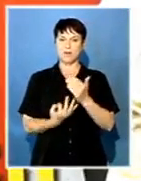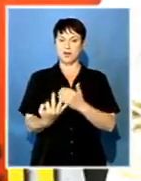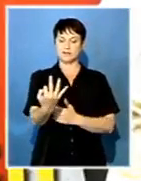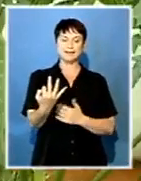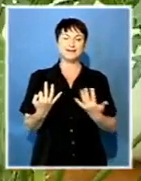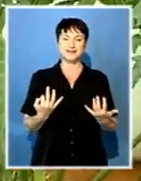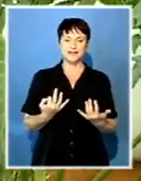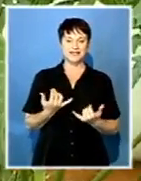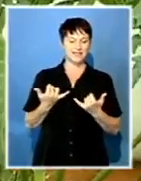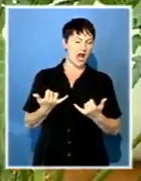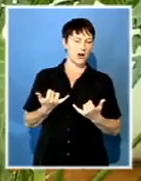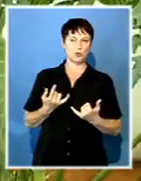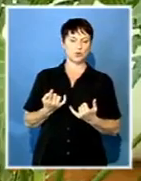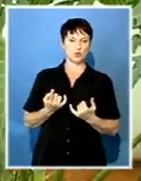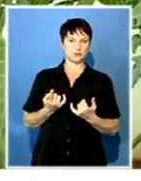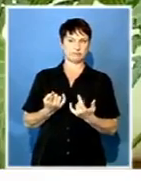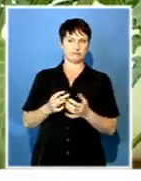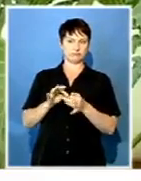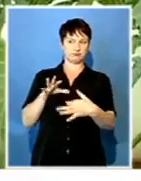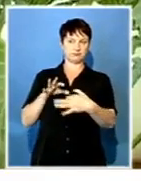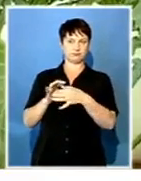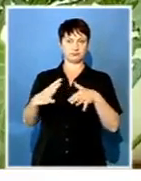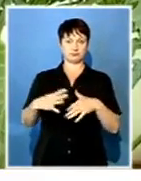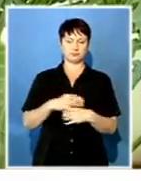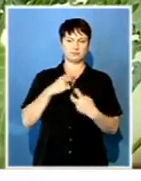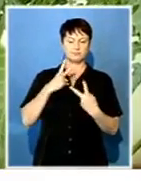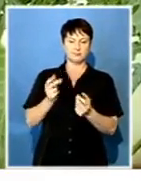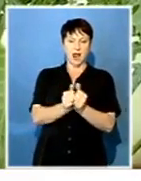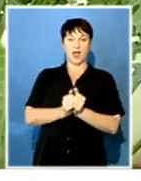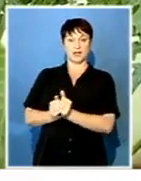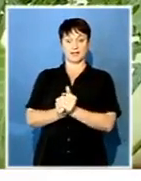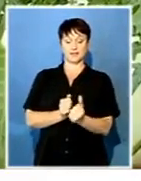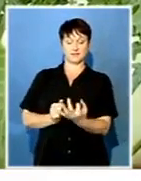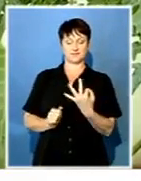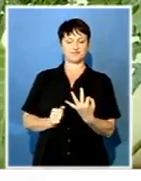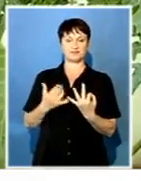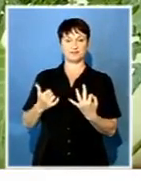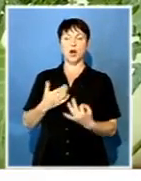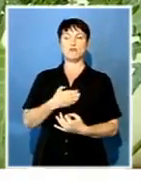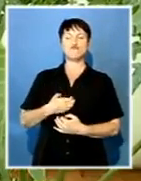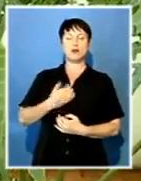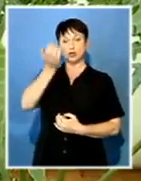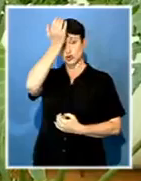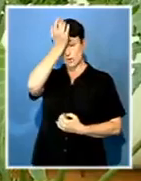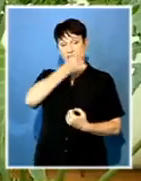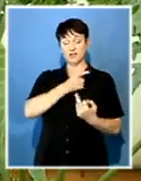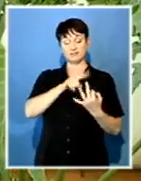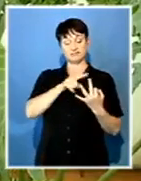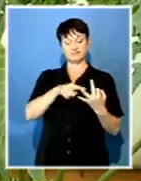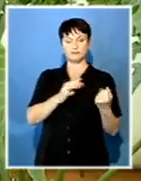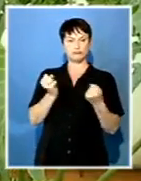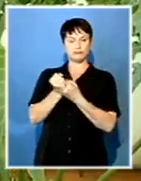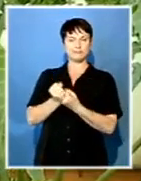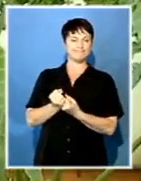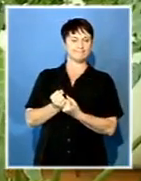precarious. Clearly, if you look within the alliance, it is clear that President Jacob Zuma does no longer have support. And I think that other members